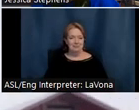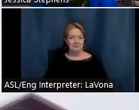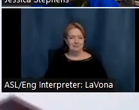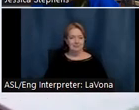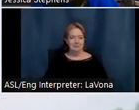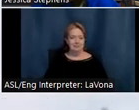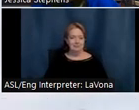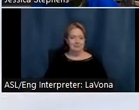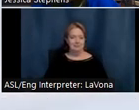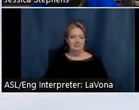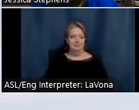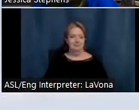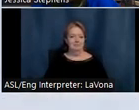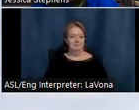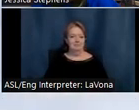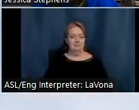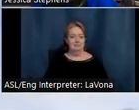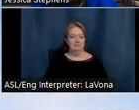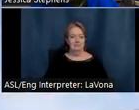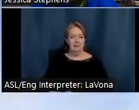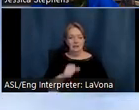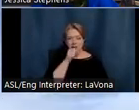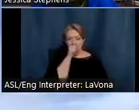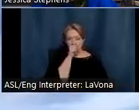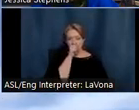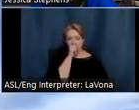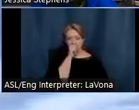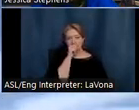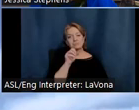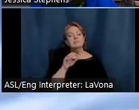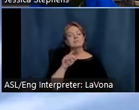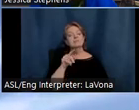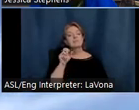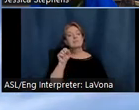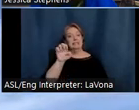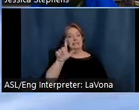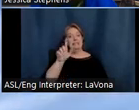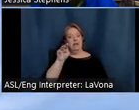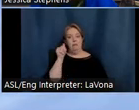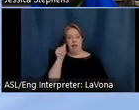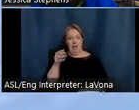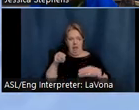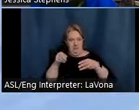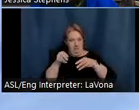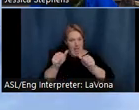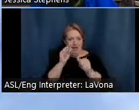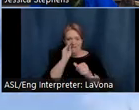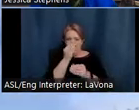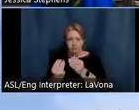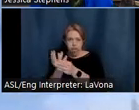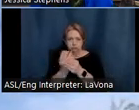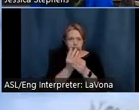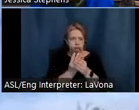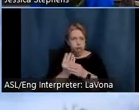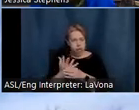She saw her flower gardens as an experiment, and she was good at it, although she